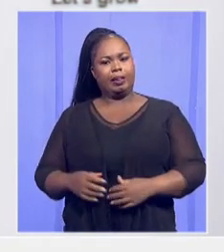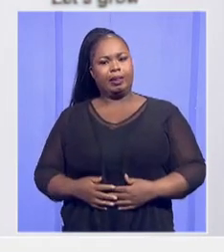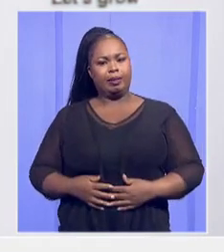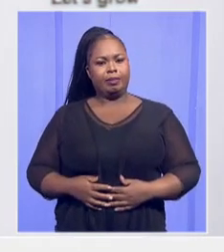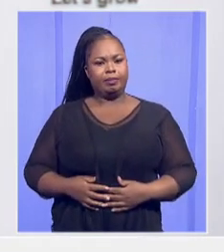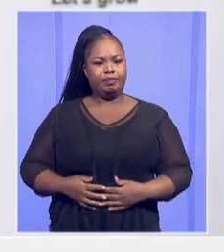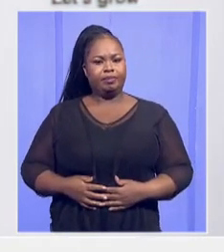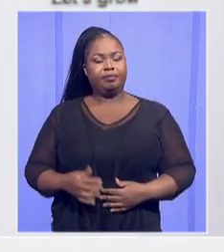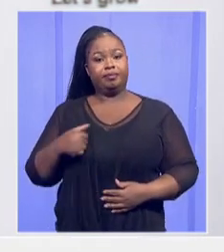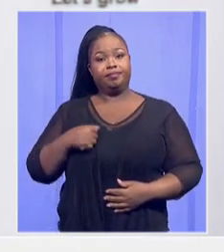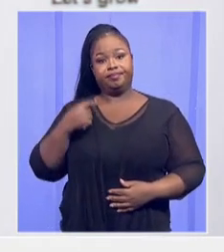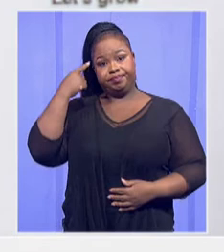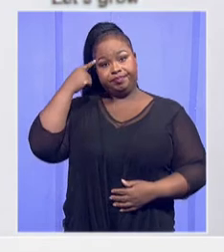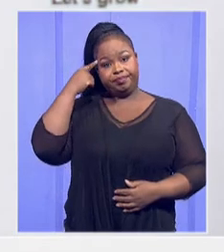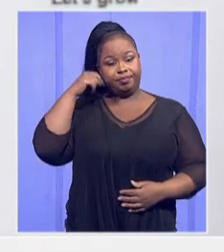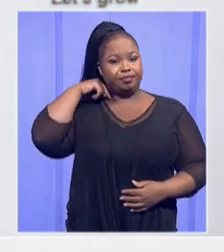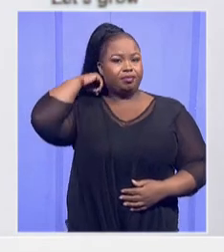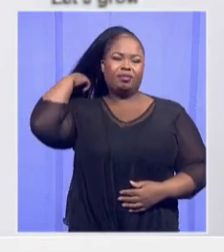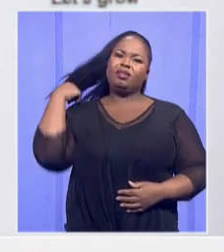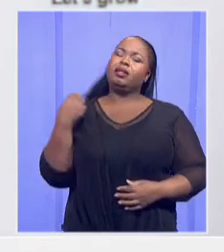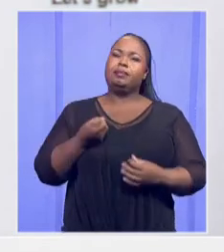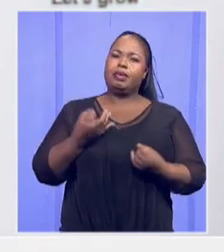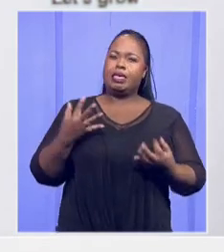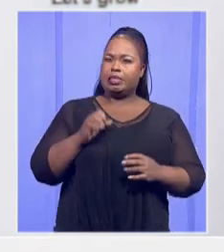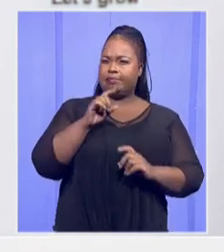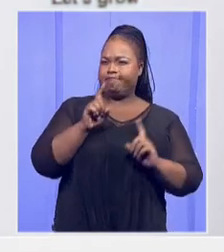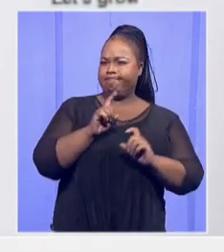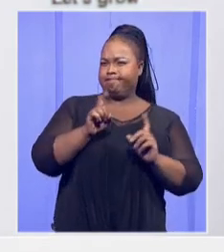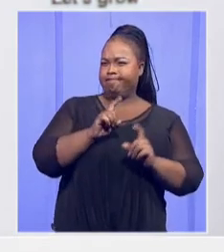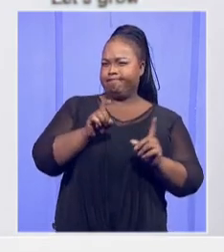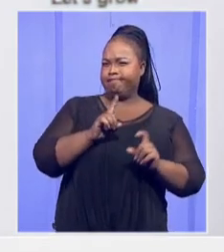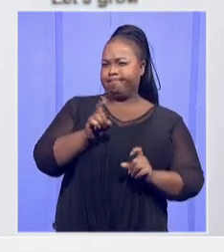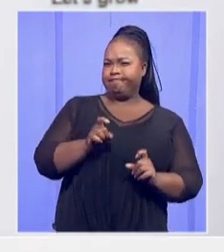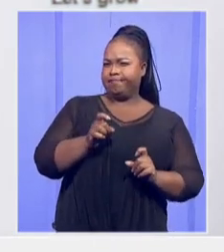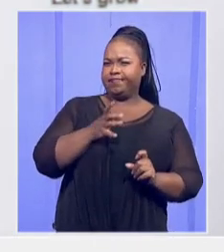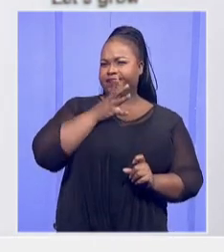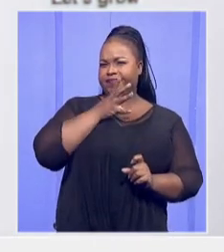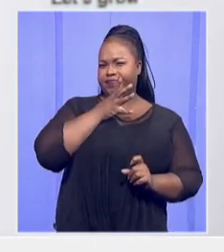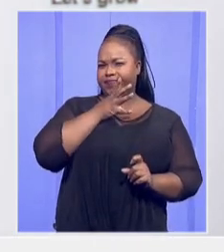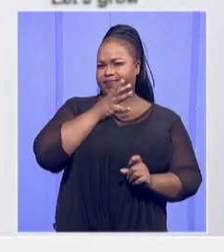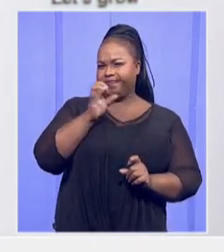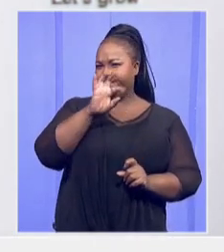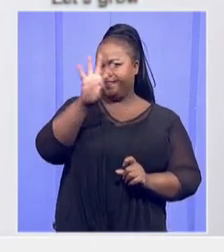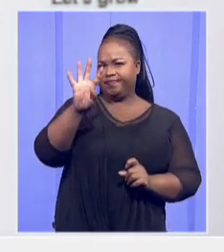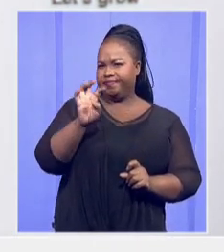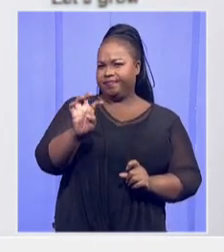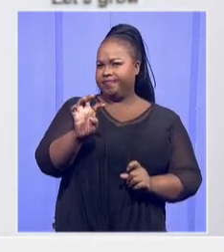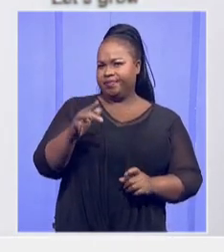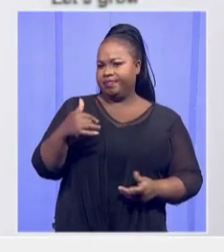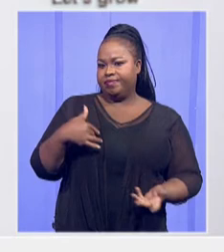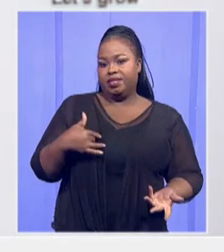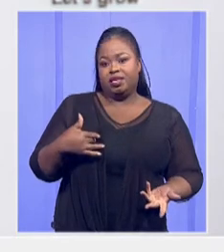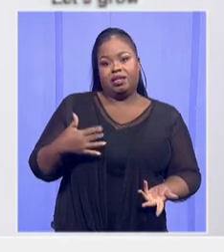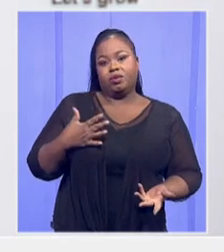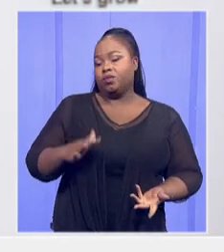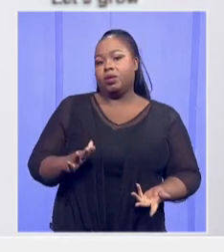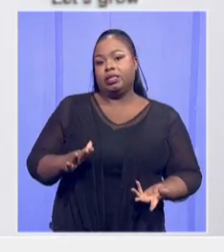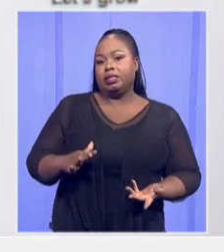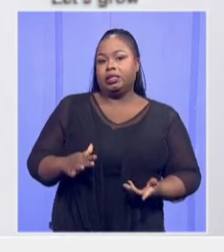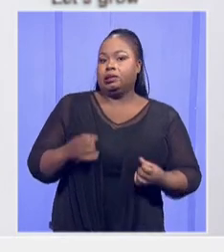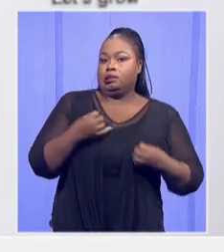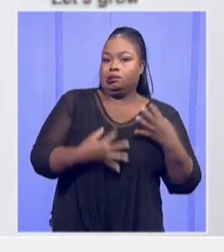And I think, there's a lot of questions outstanding, and I don't want to go through them because it's matter of investigation,